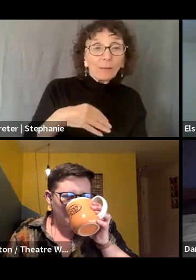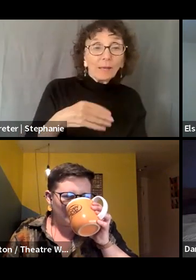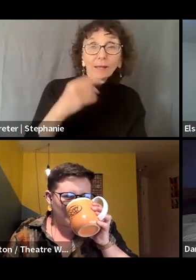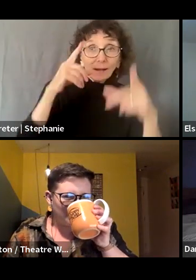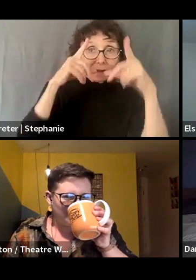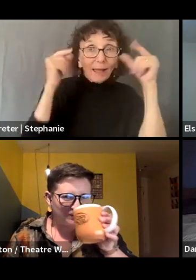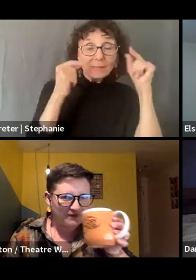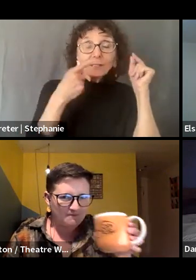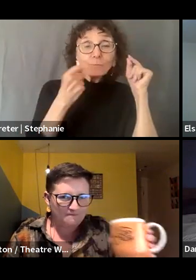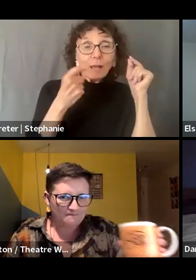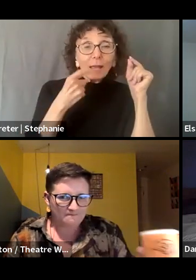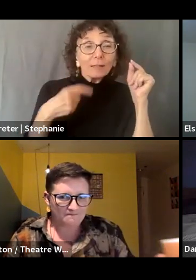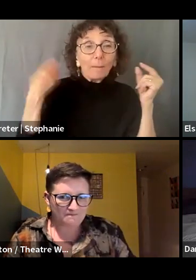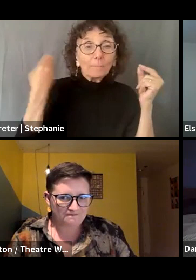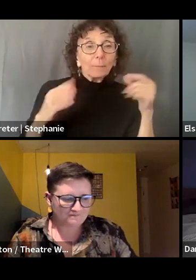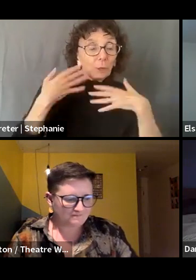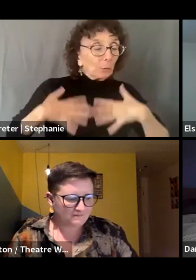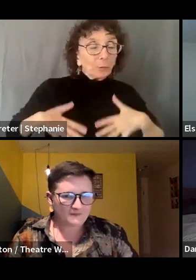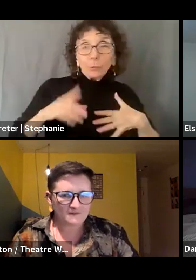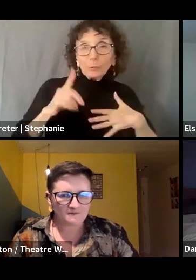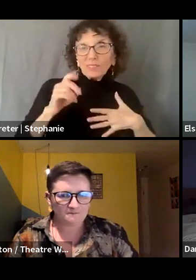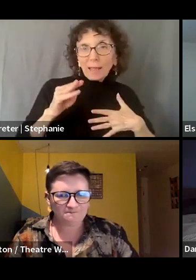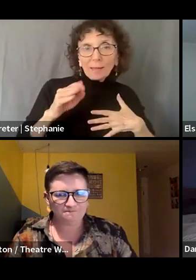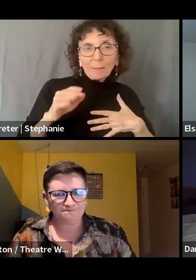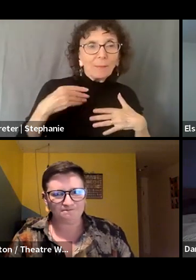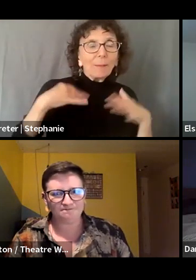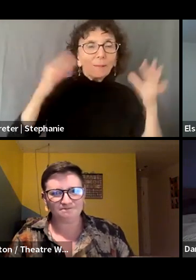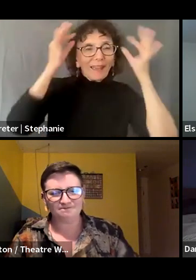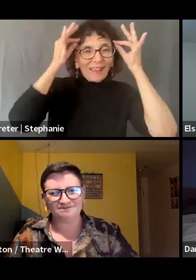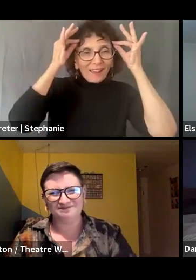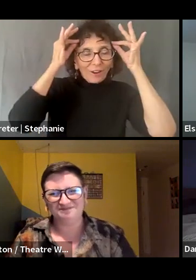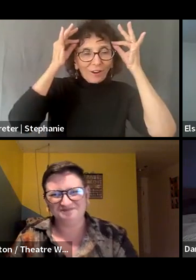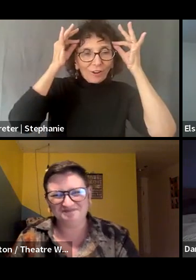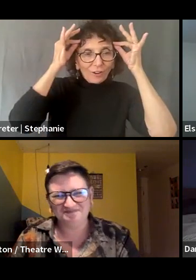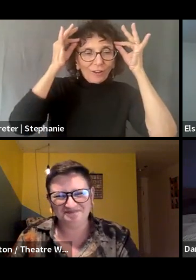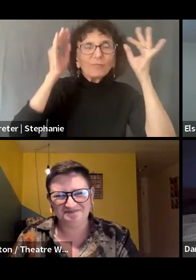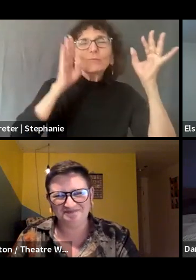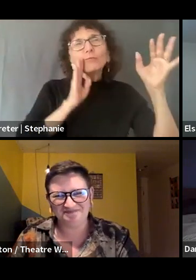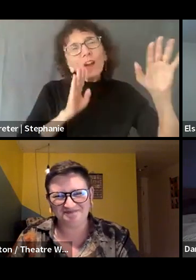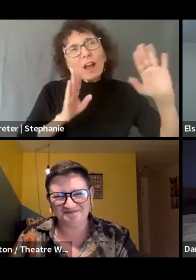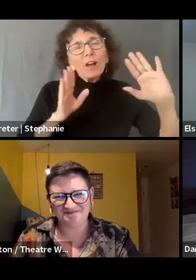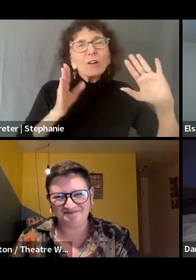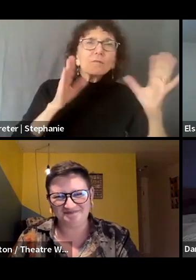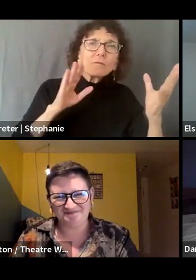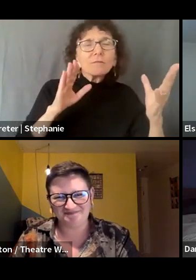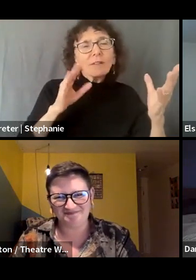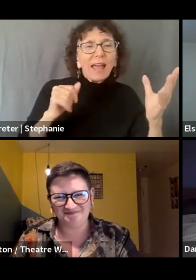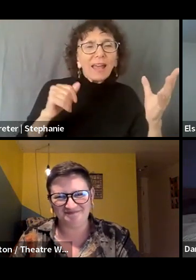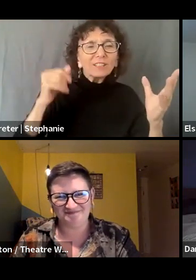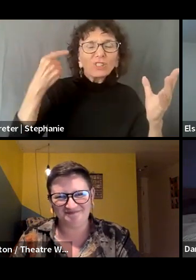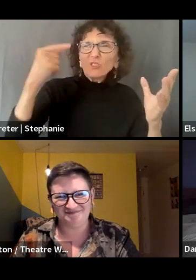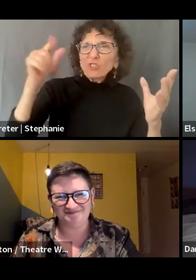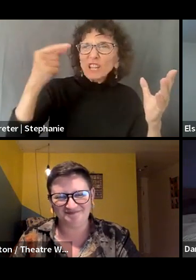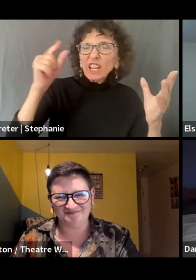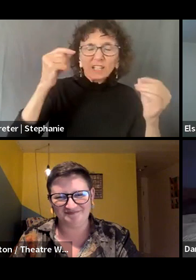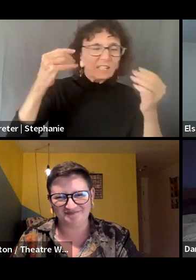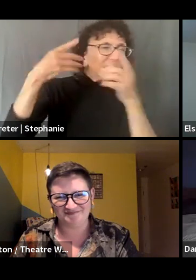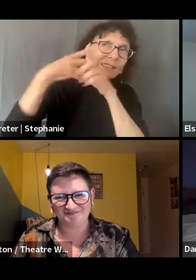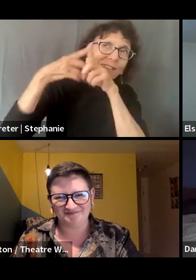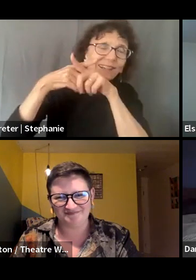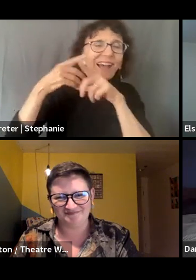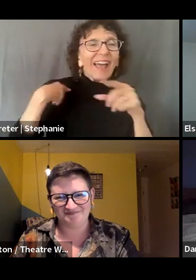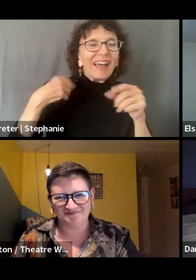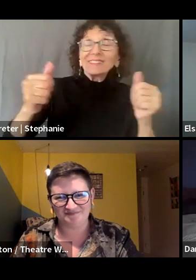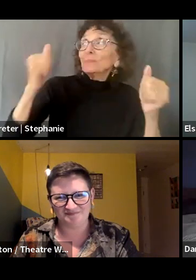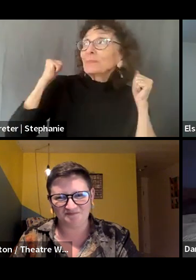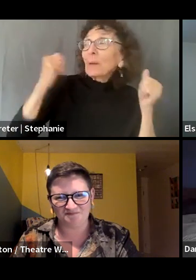and a blue denim dress. Um, my hair is brown and, um, acid green. And behind me, there's a white wall with bunch